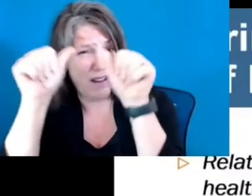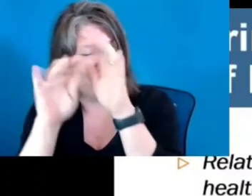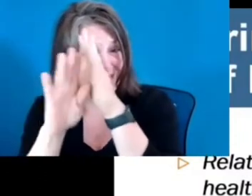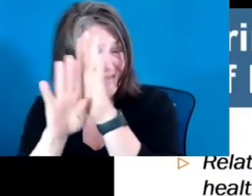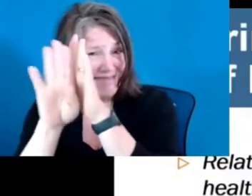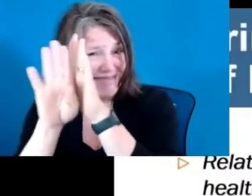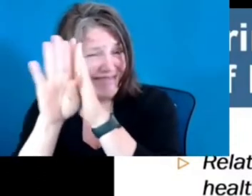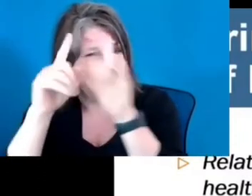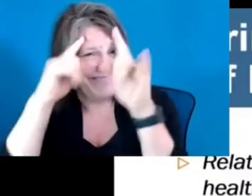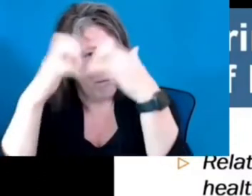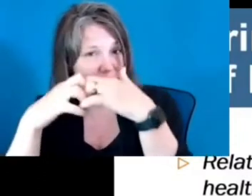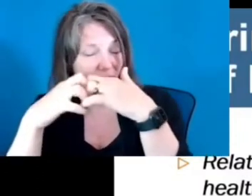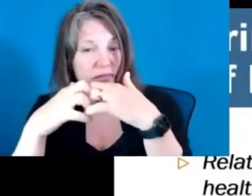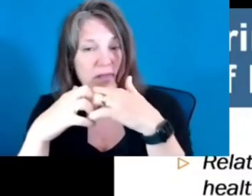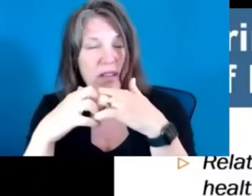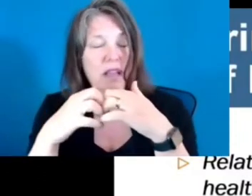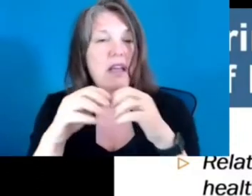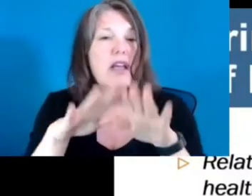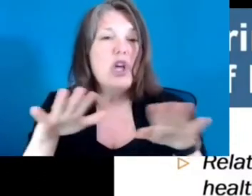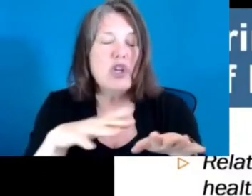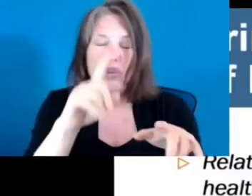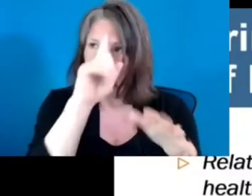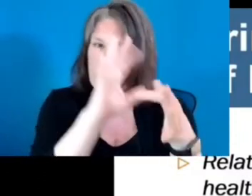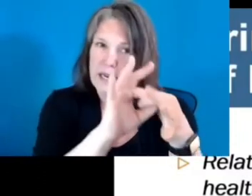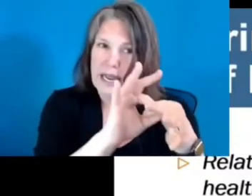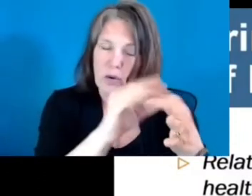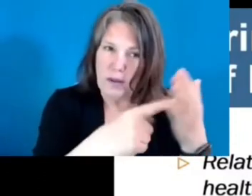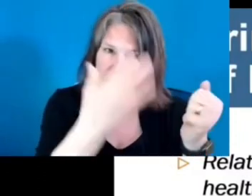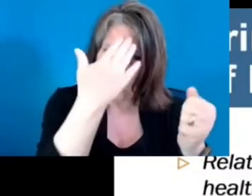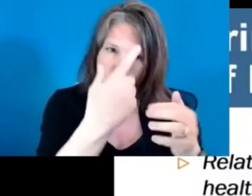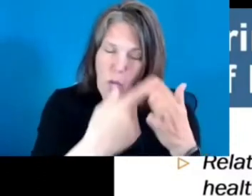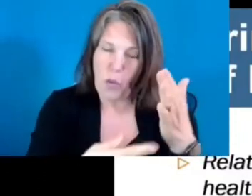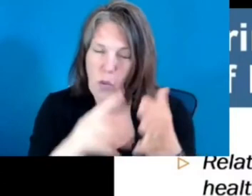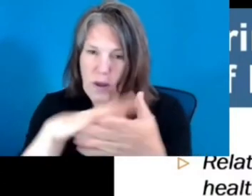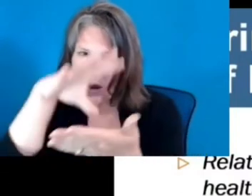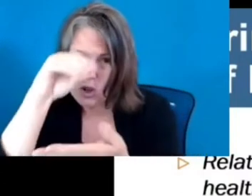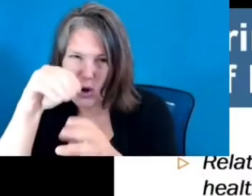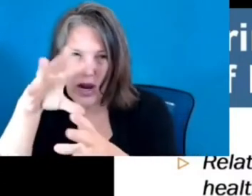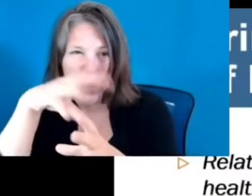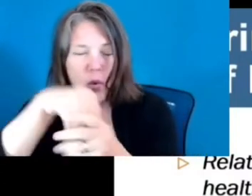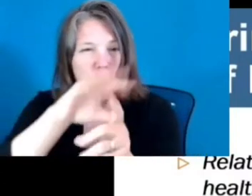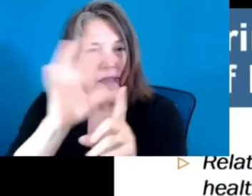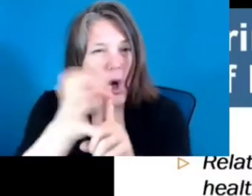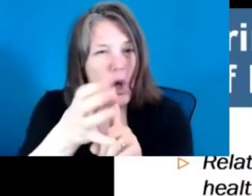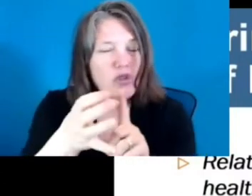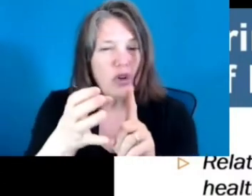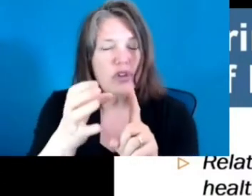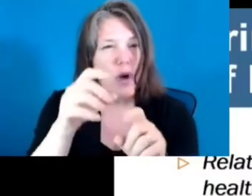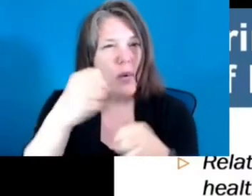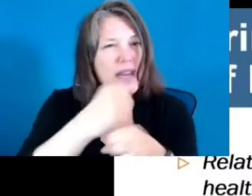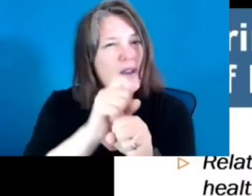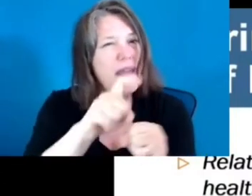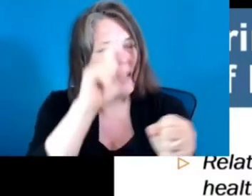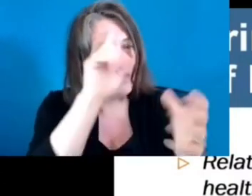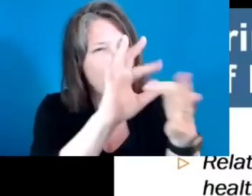within their cultural context. So we need to make those connections possible. As John Dewey said, we bring the child to the curriculum